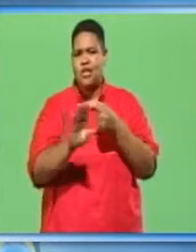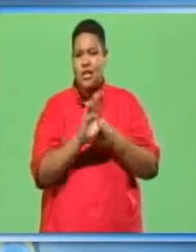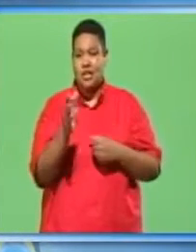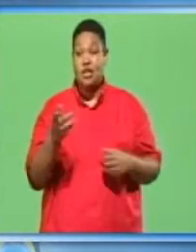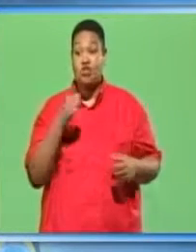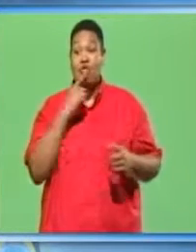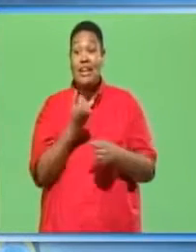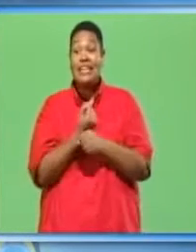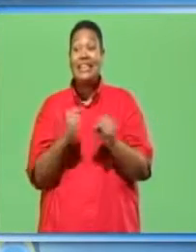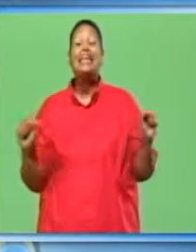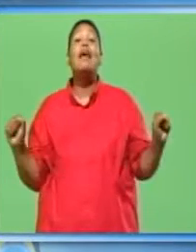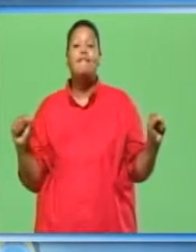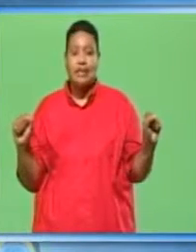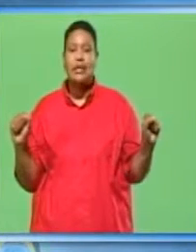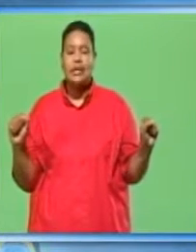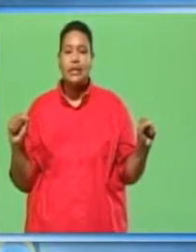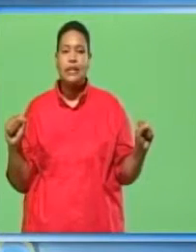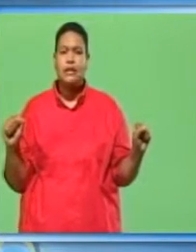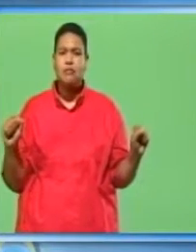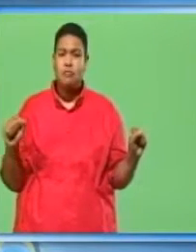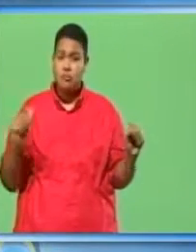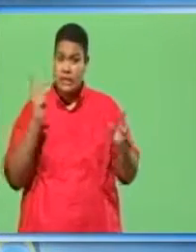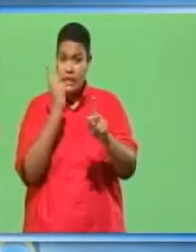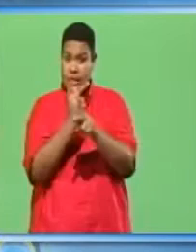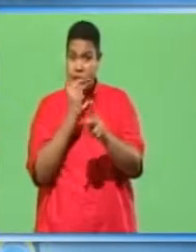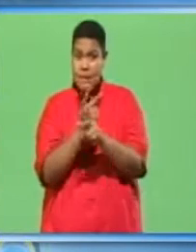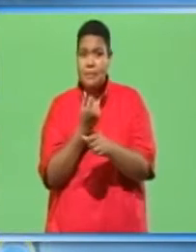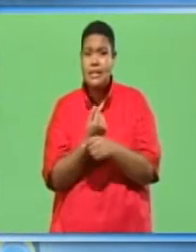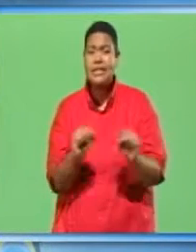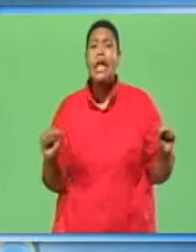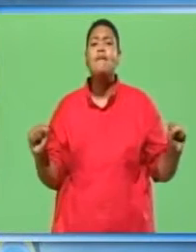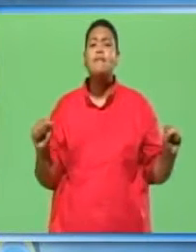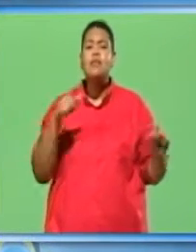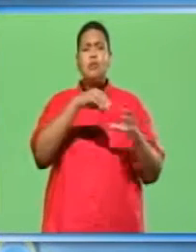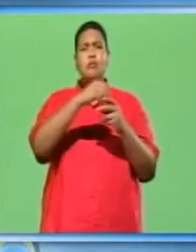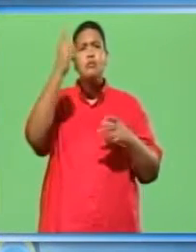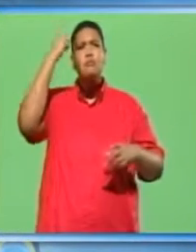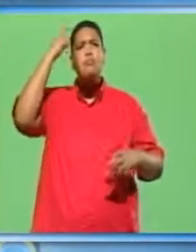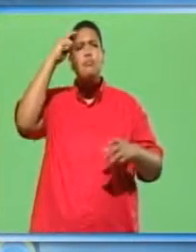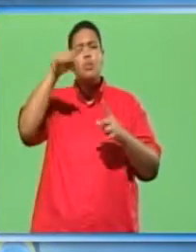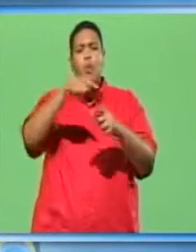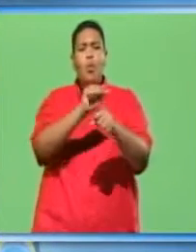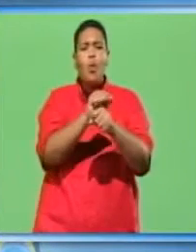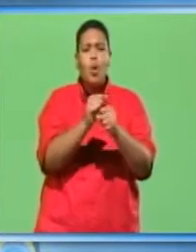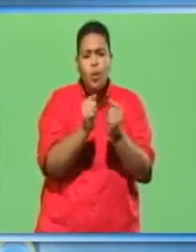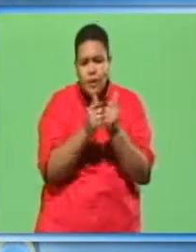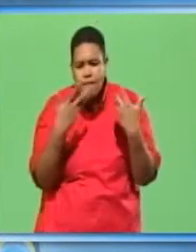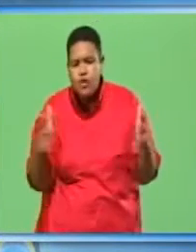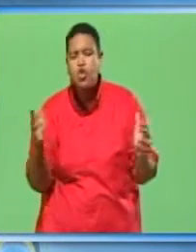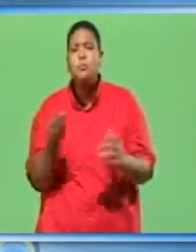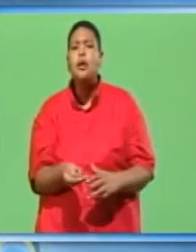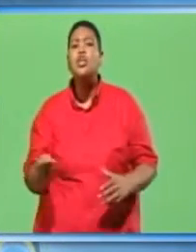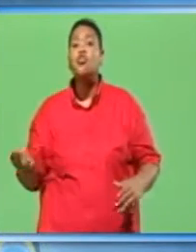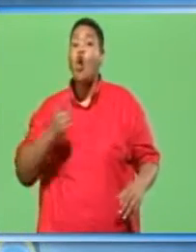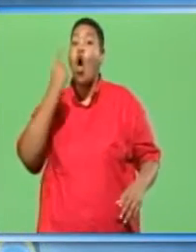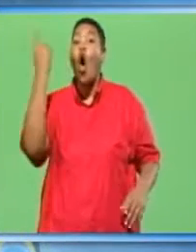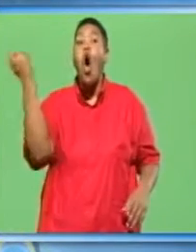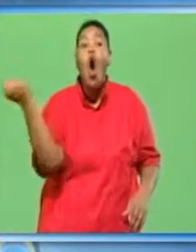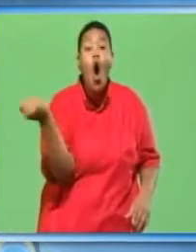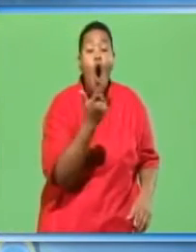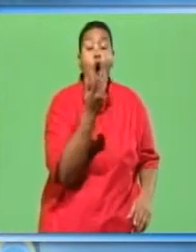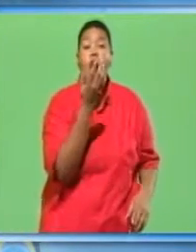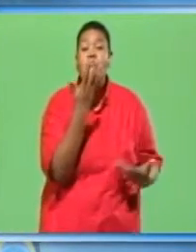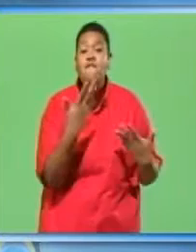9. precautions. 10. safety uppermost in your mind when working with finishing material. 10. finishing